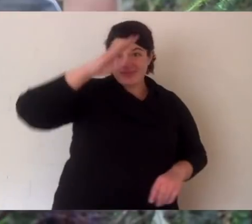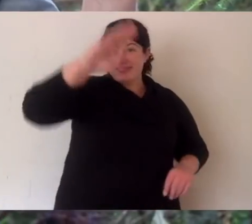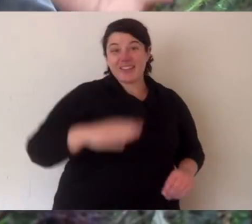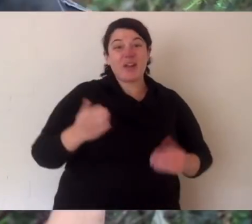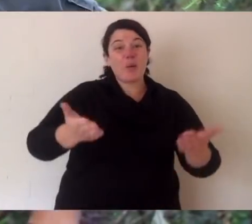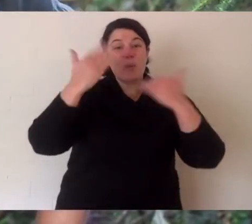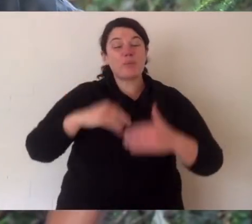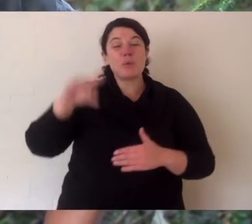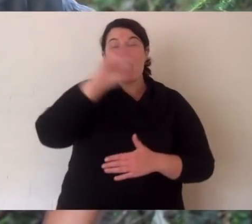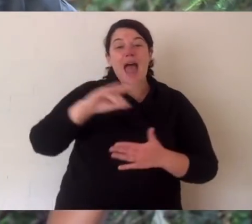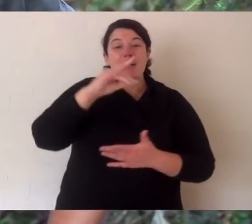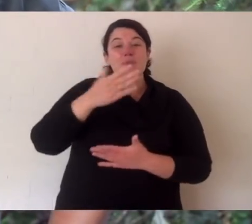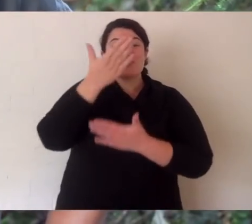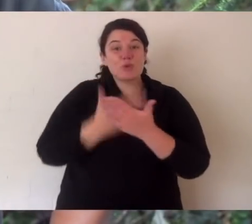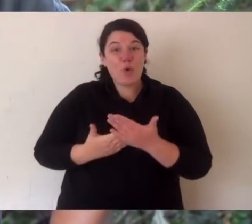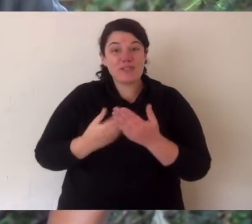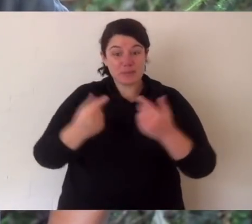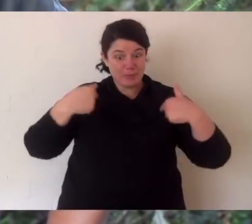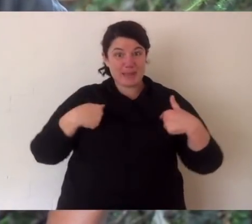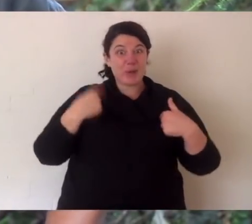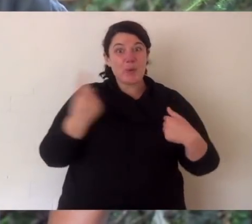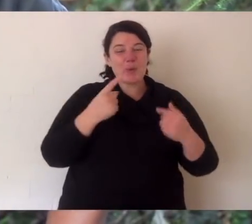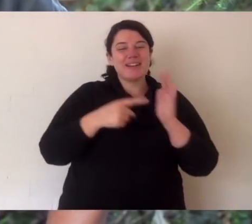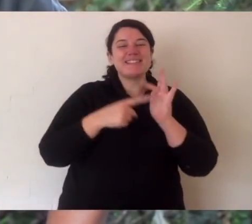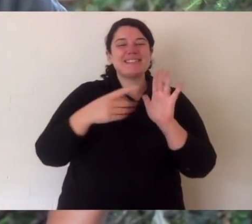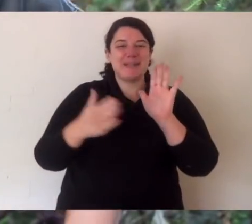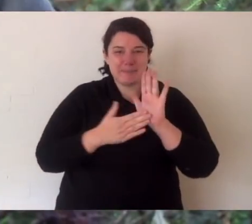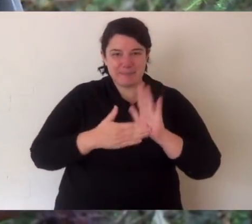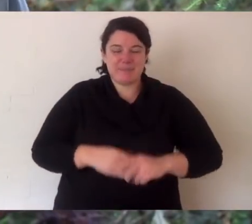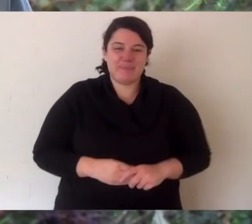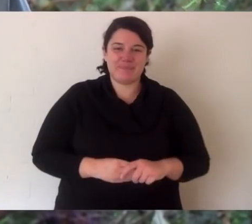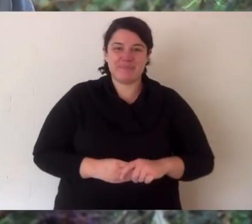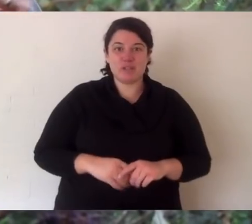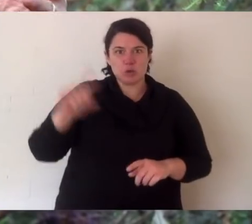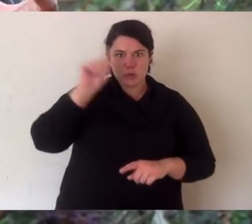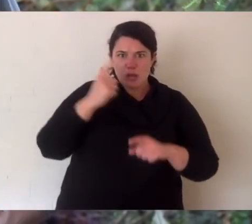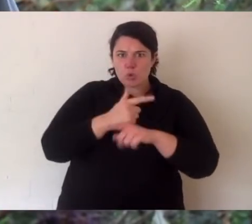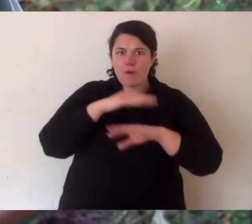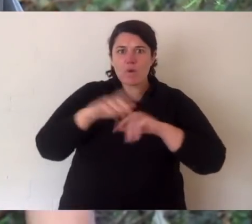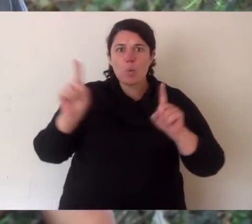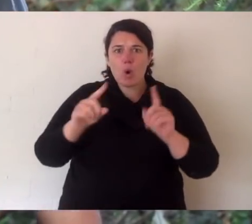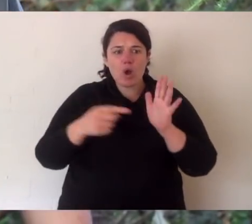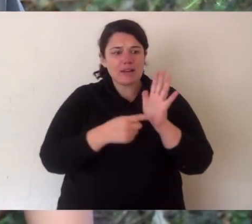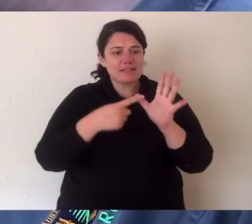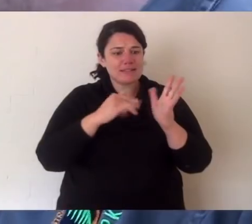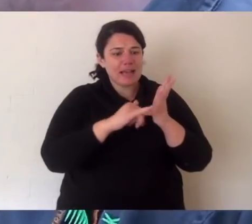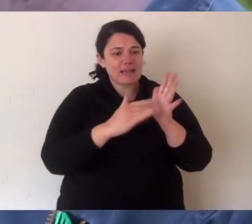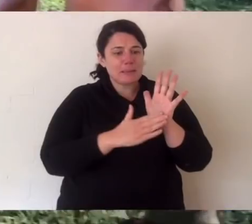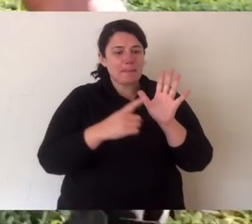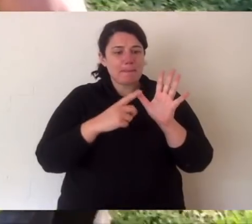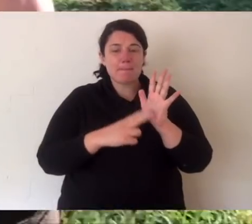G'day! Welcome to Animal Tales with Tim Faulkner. That's me. Today I'm talking about Tasmanian Devils.